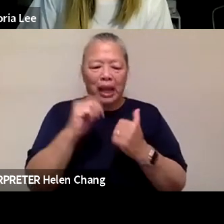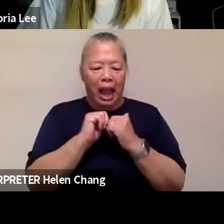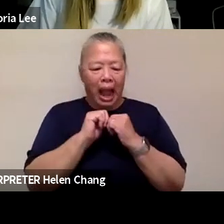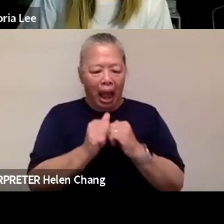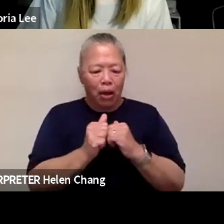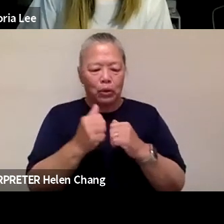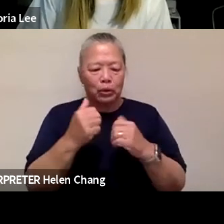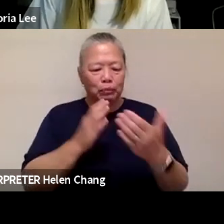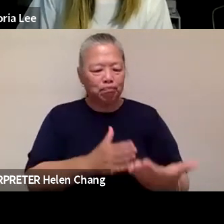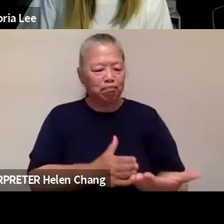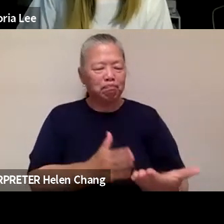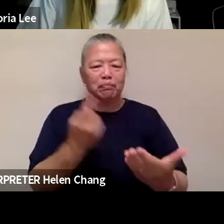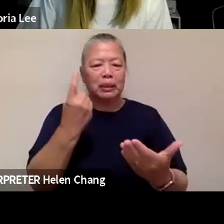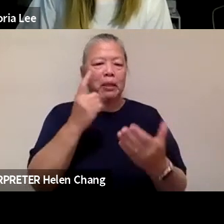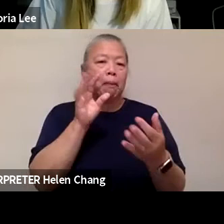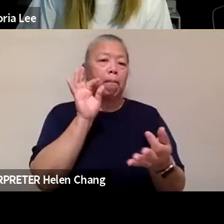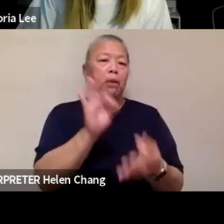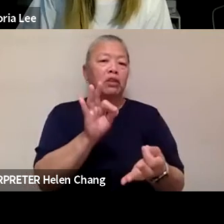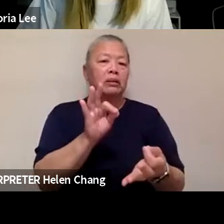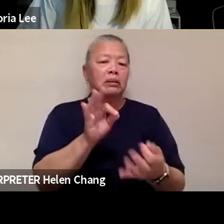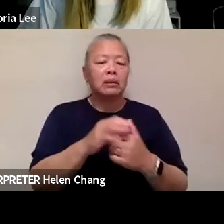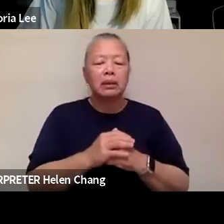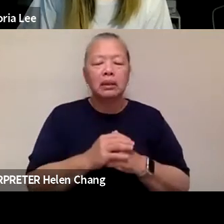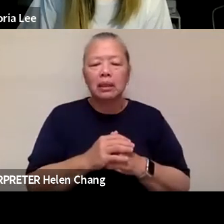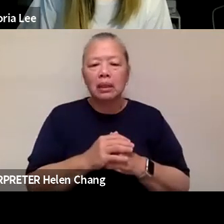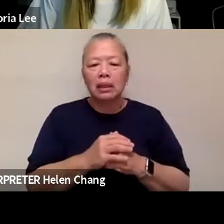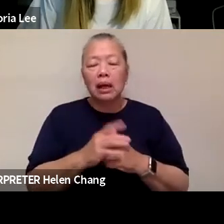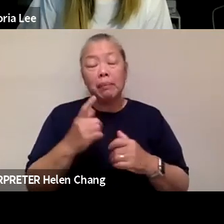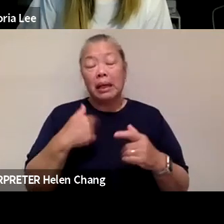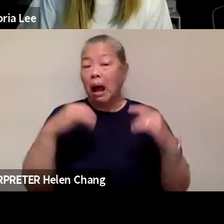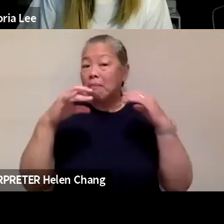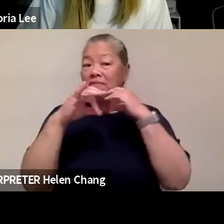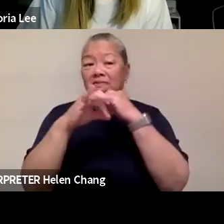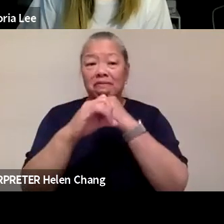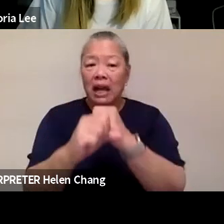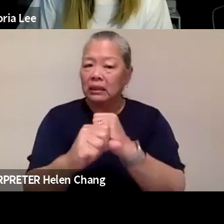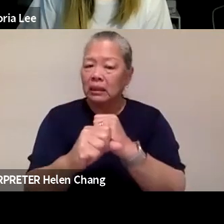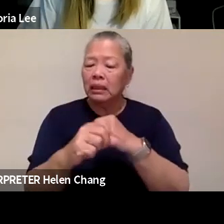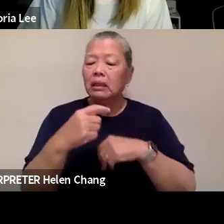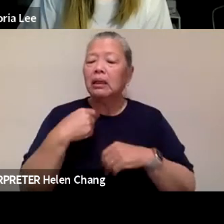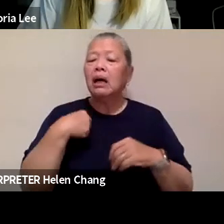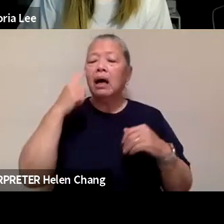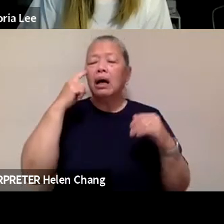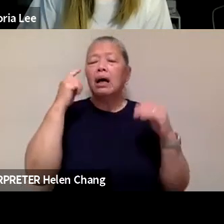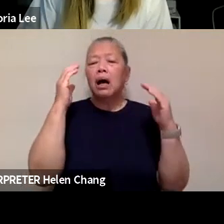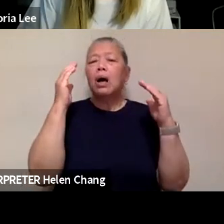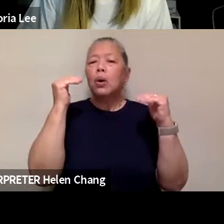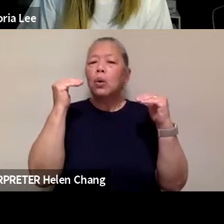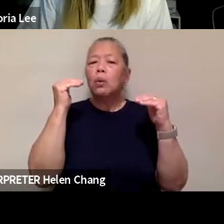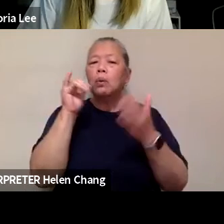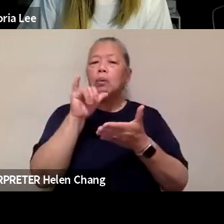But I'm fascinated and I hope that, you know,